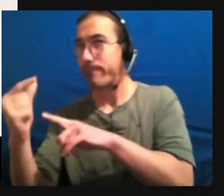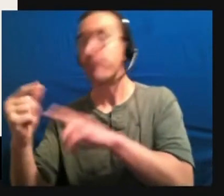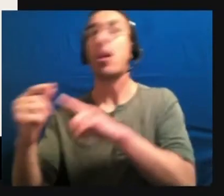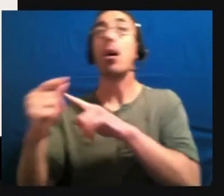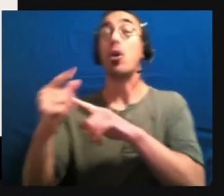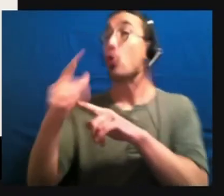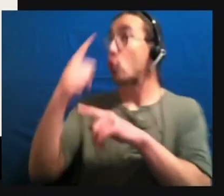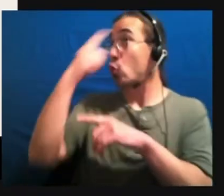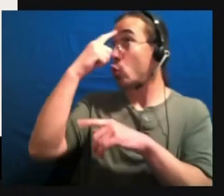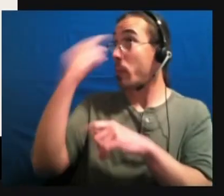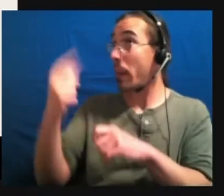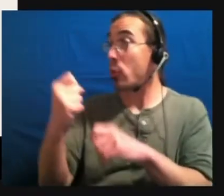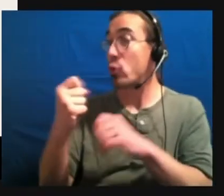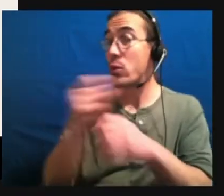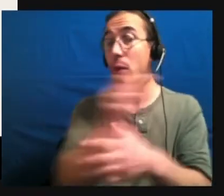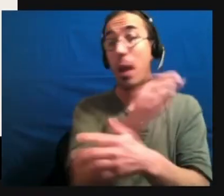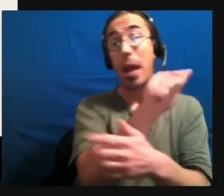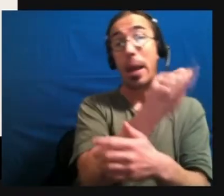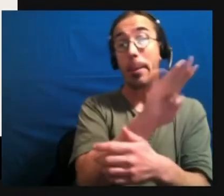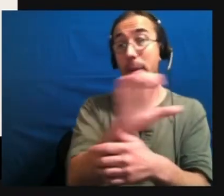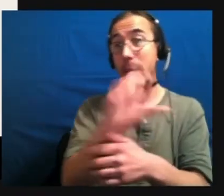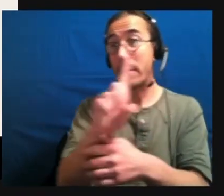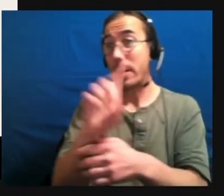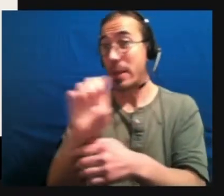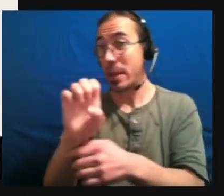A, B, C, D, E, F, G. G. a G.